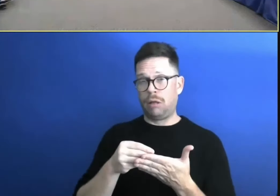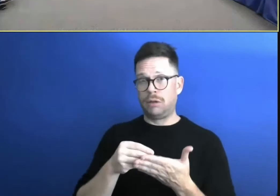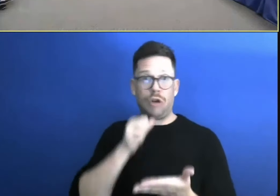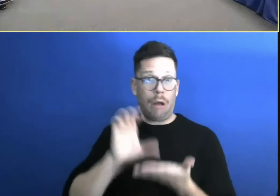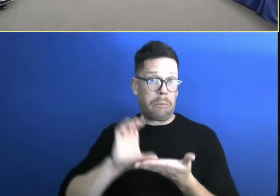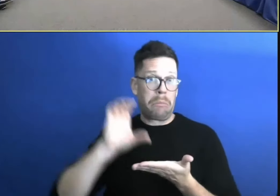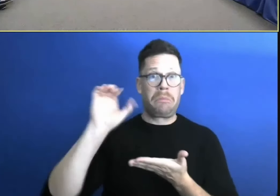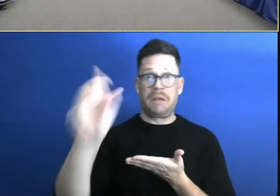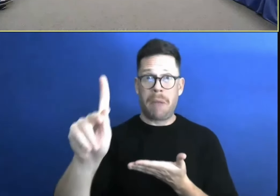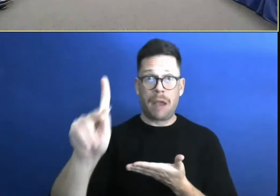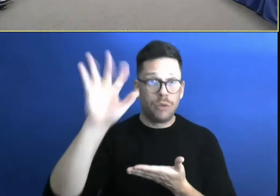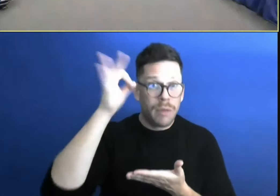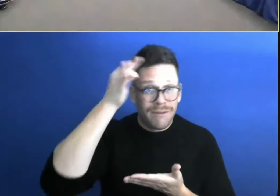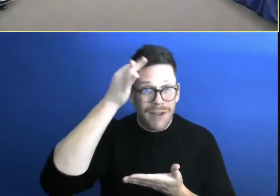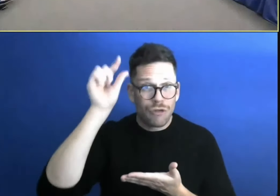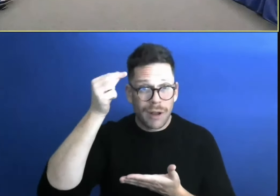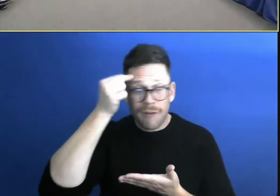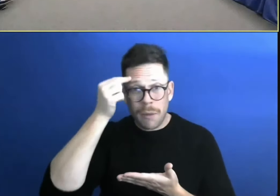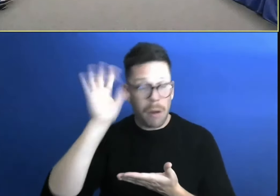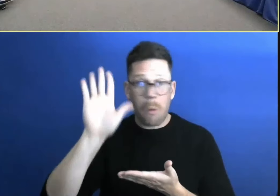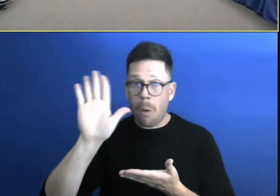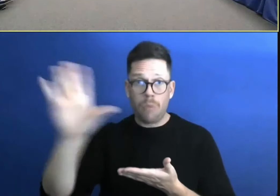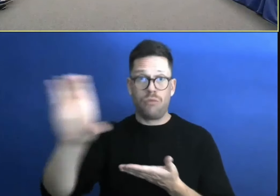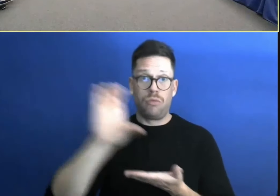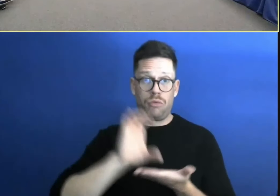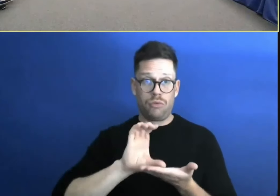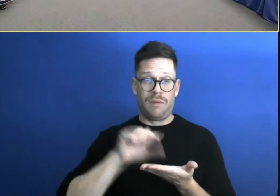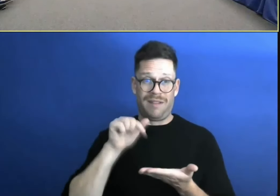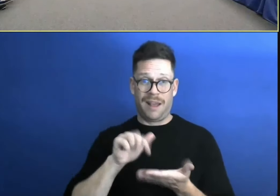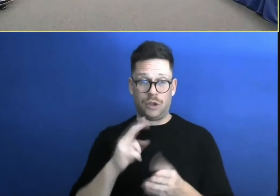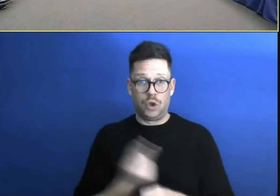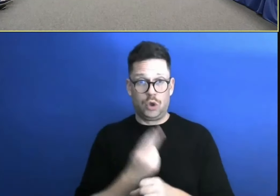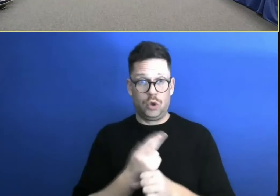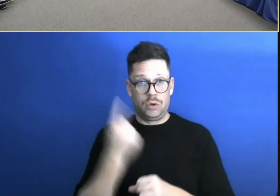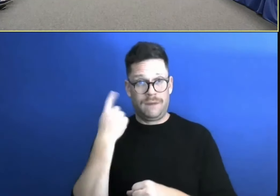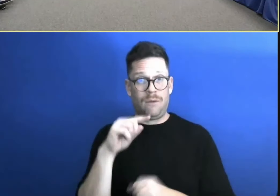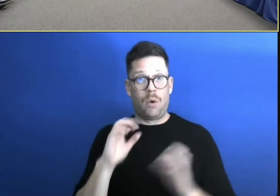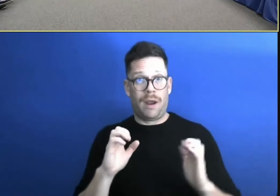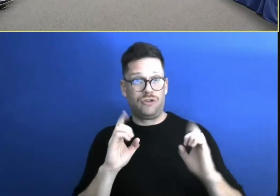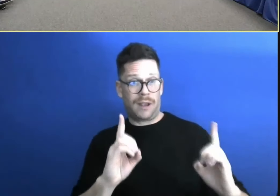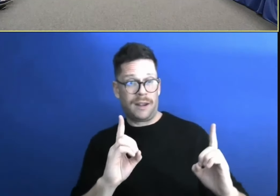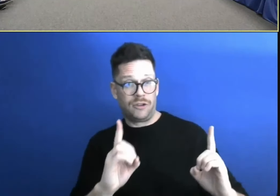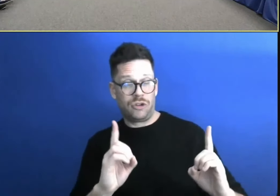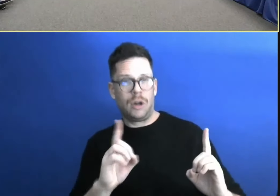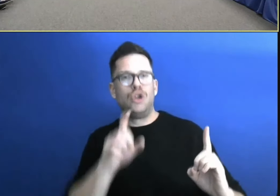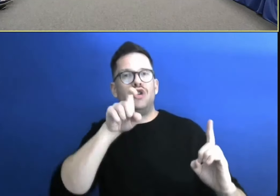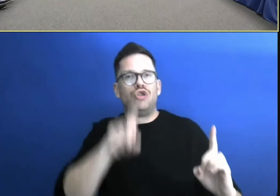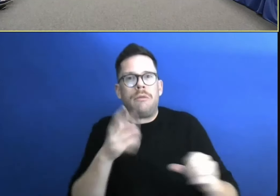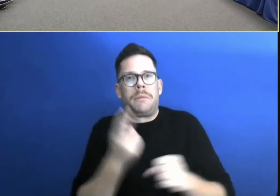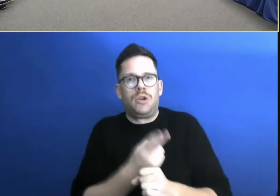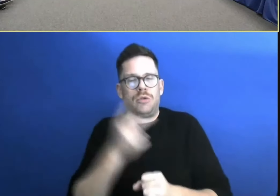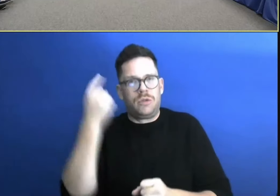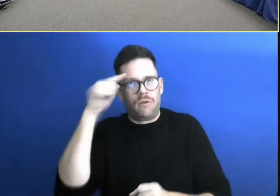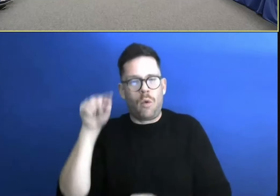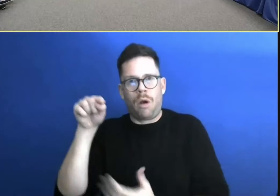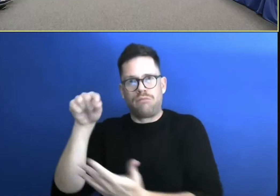feds or using it somewhere or palace, it was geared towards education. It should go, it should be going now for those cases that